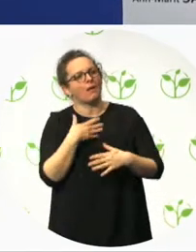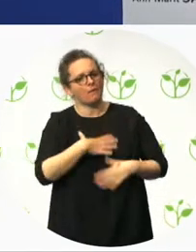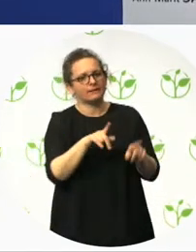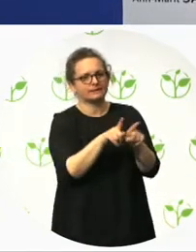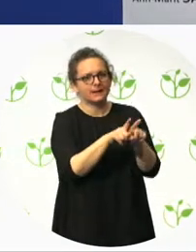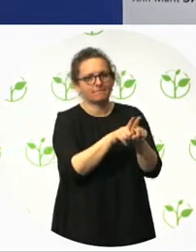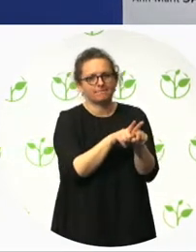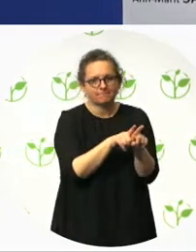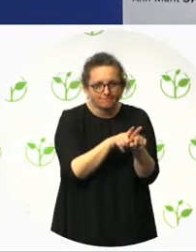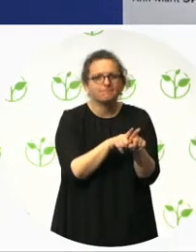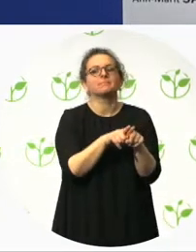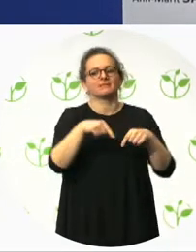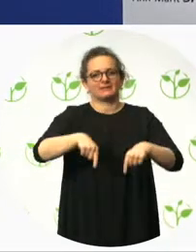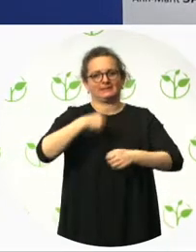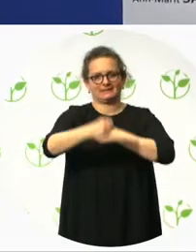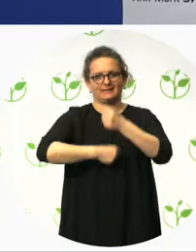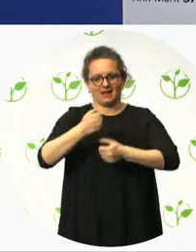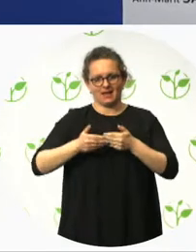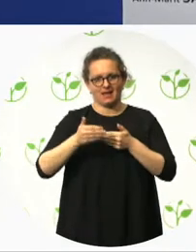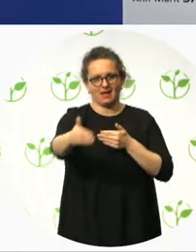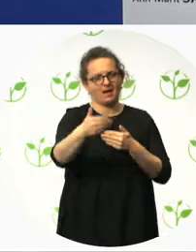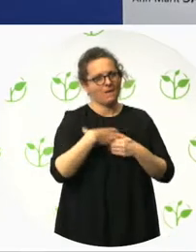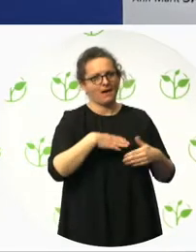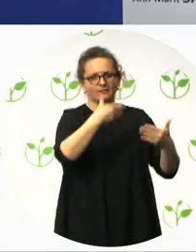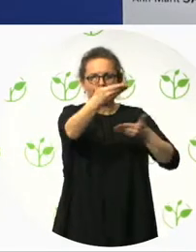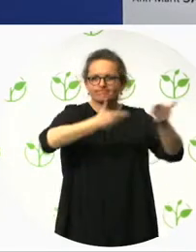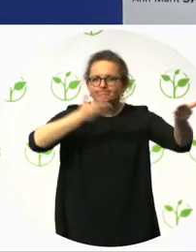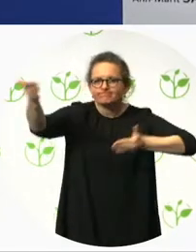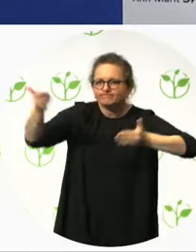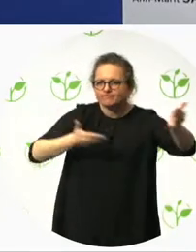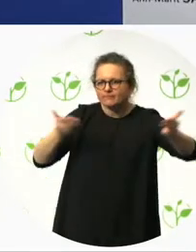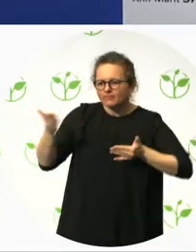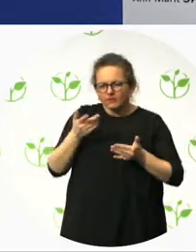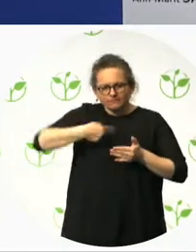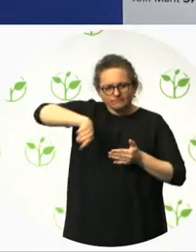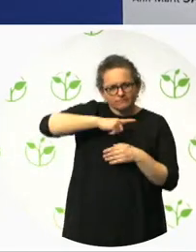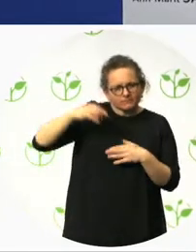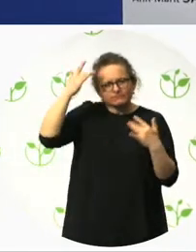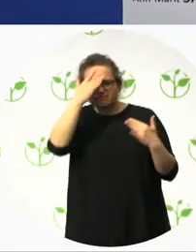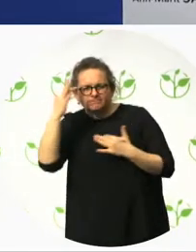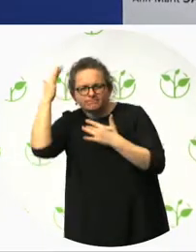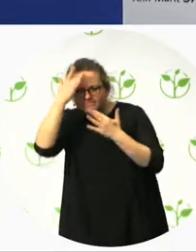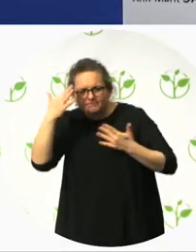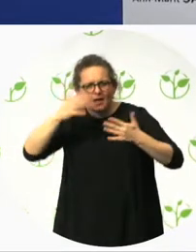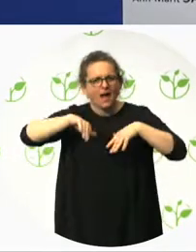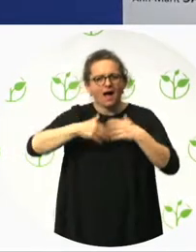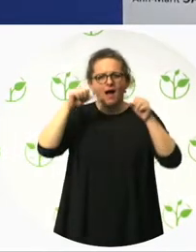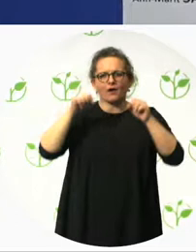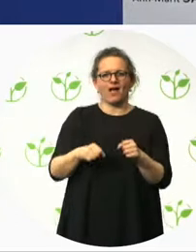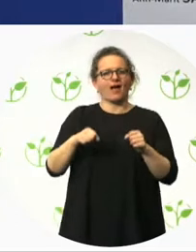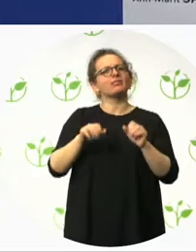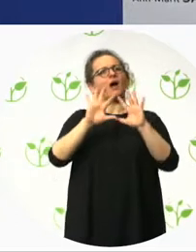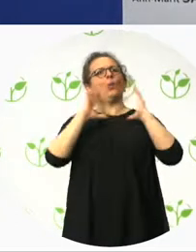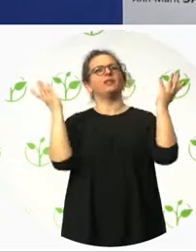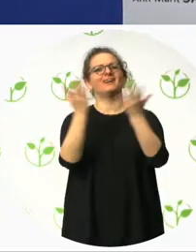not get through the airport security. And it is looking at universal design, but also combining it with the conference, looking at the whole